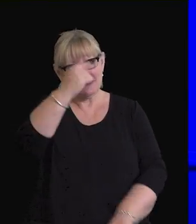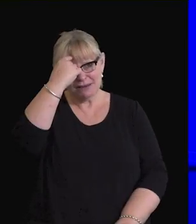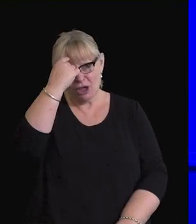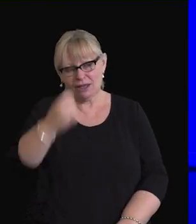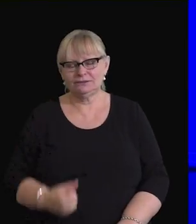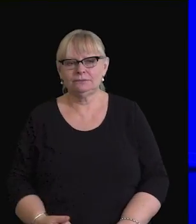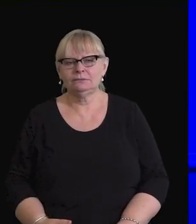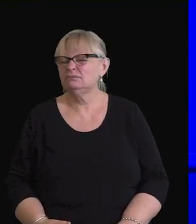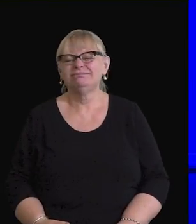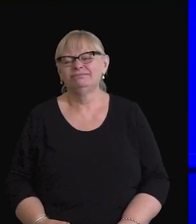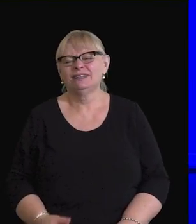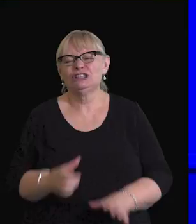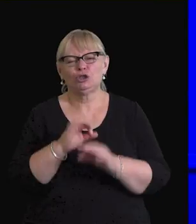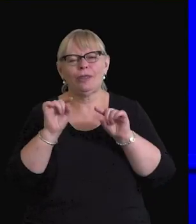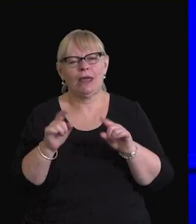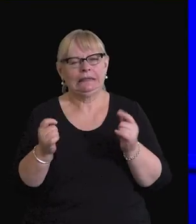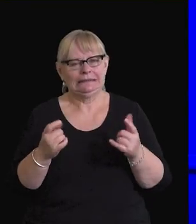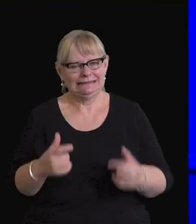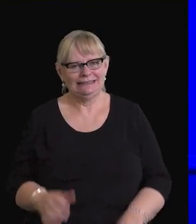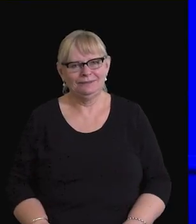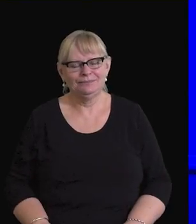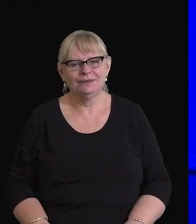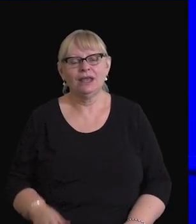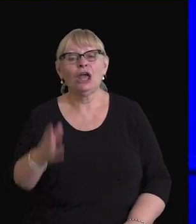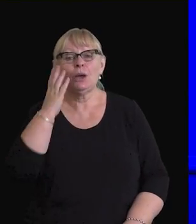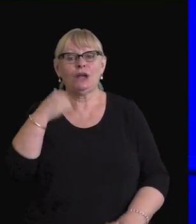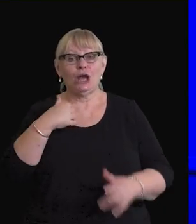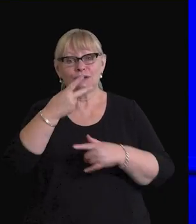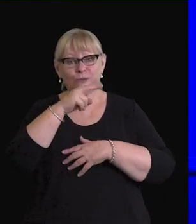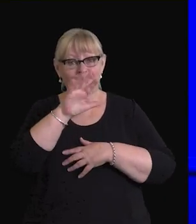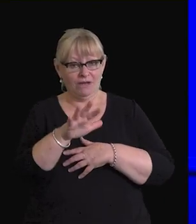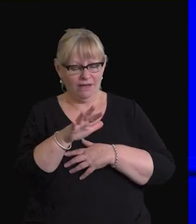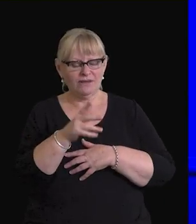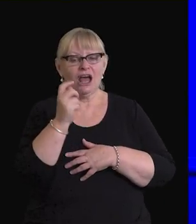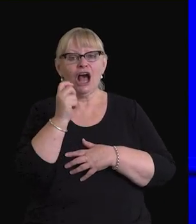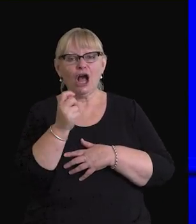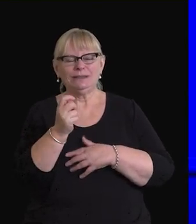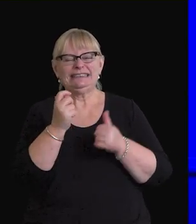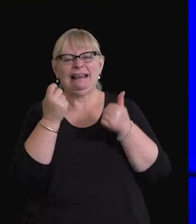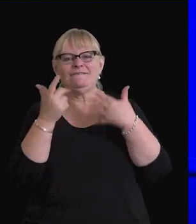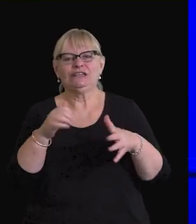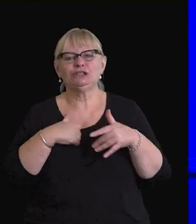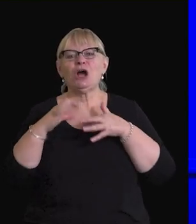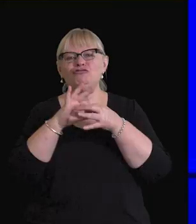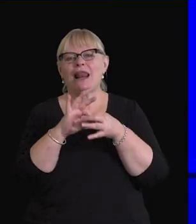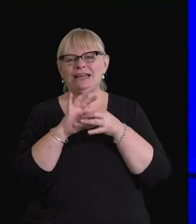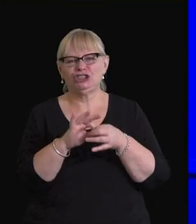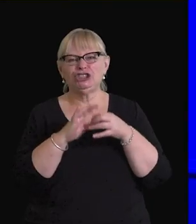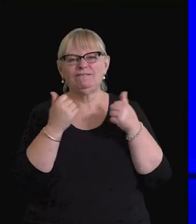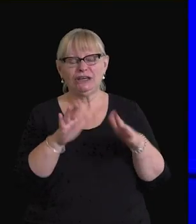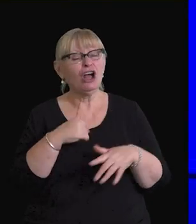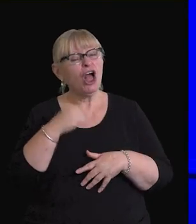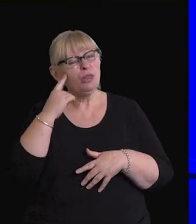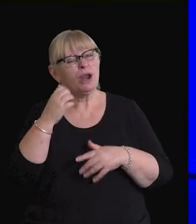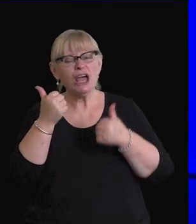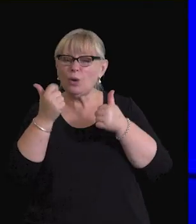I wish it was that easy. I was 25, in the final stages of a relationship. I